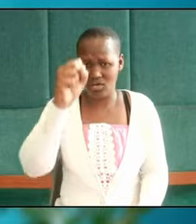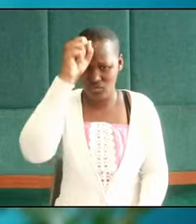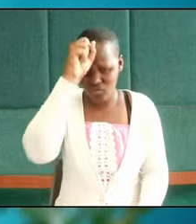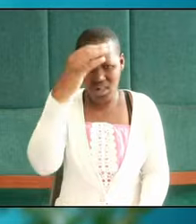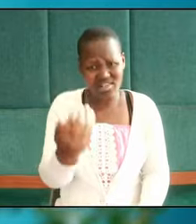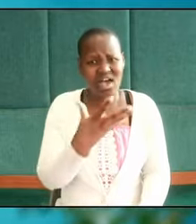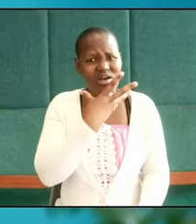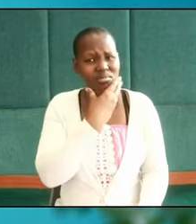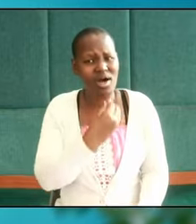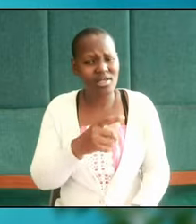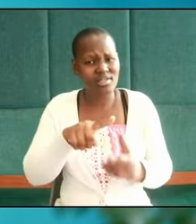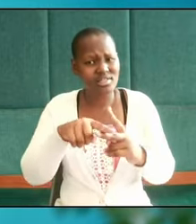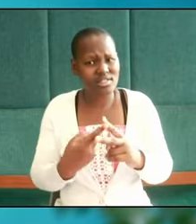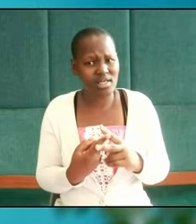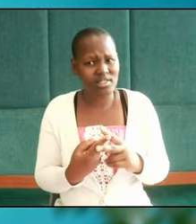started you know